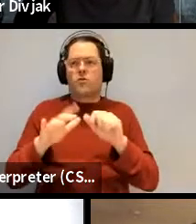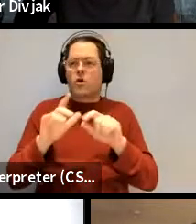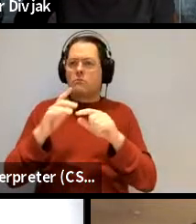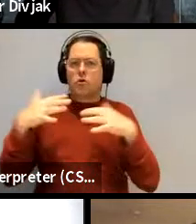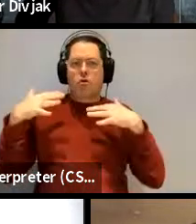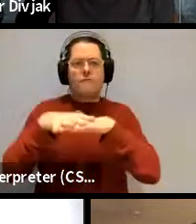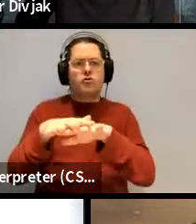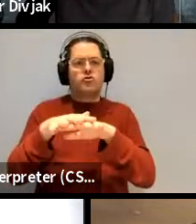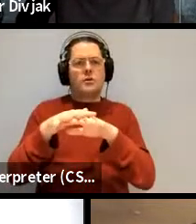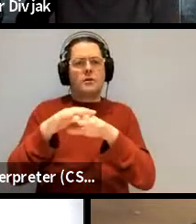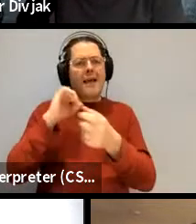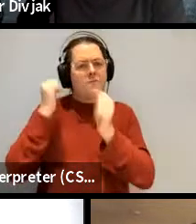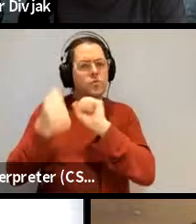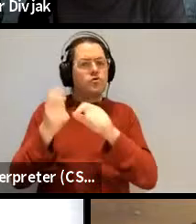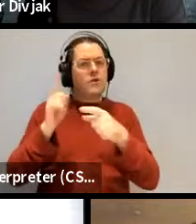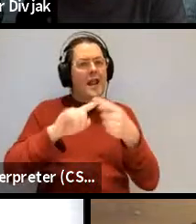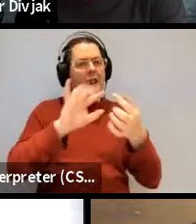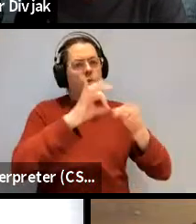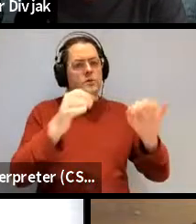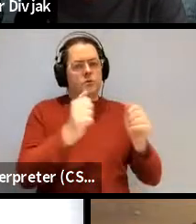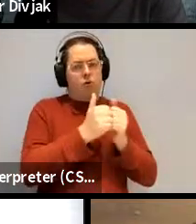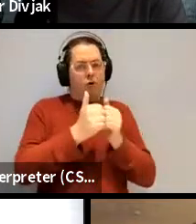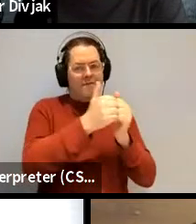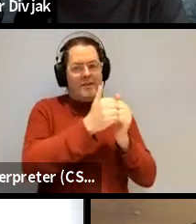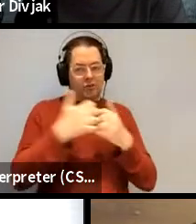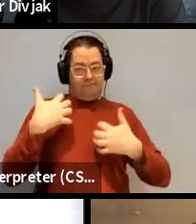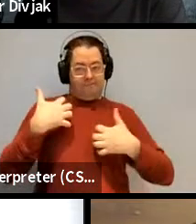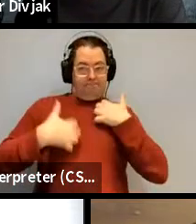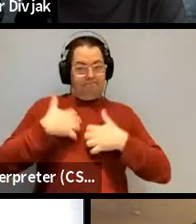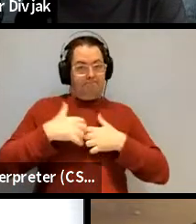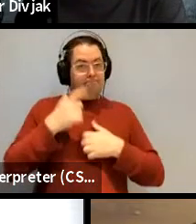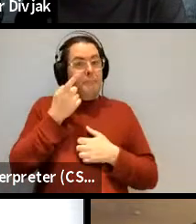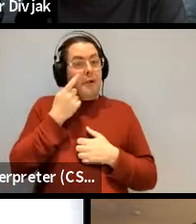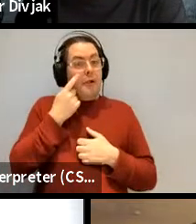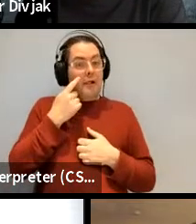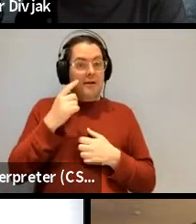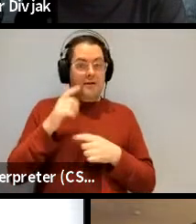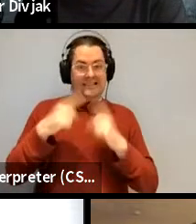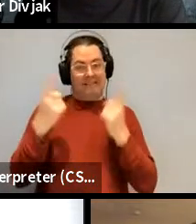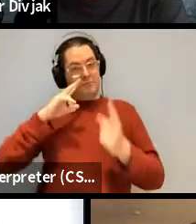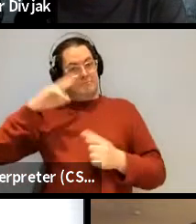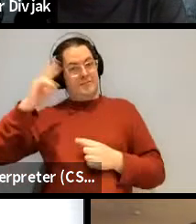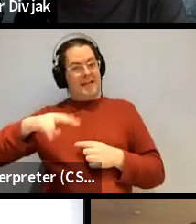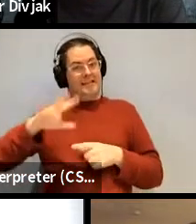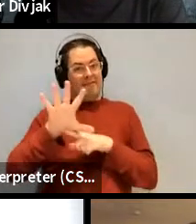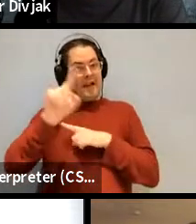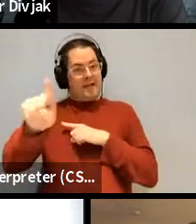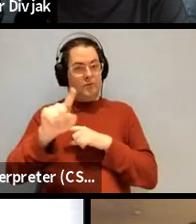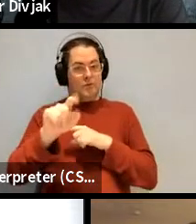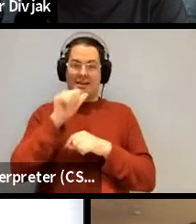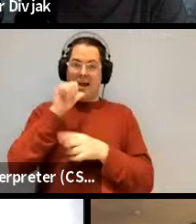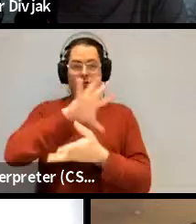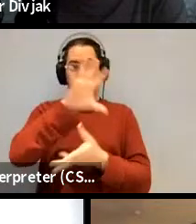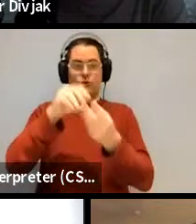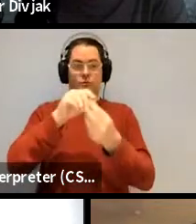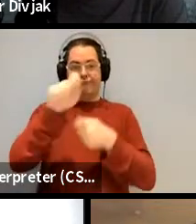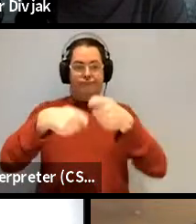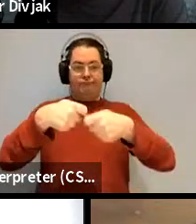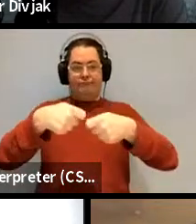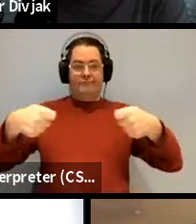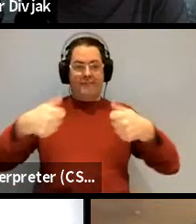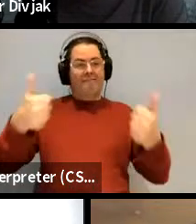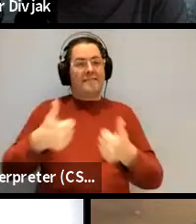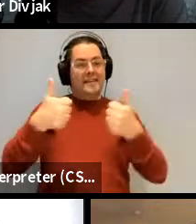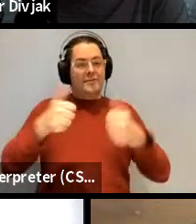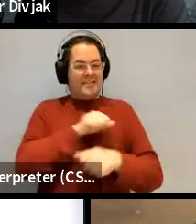of linguistic conventions um i'm really looking forward to it i think we're going to get another perspective here and i think it'd be a great way to wrap up um so